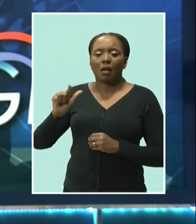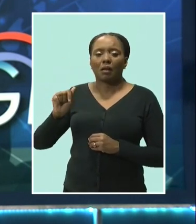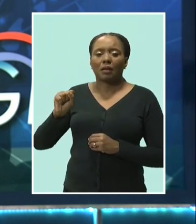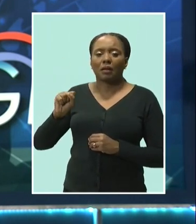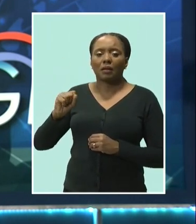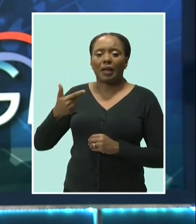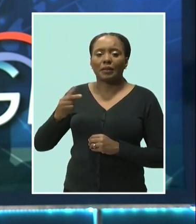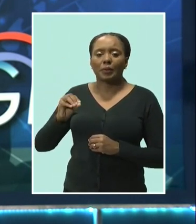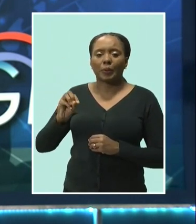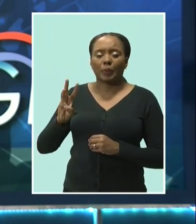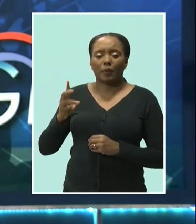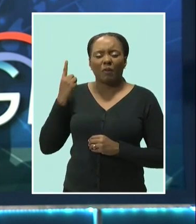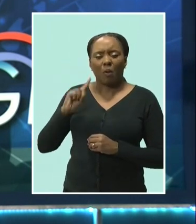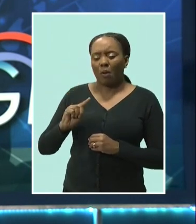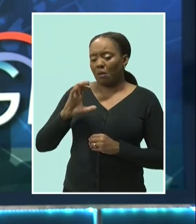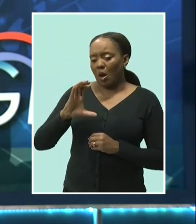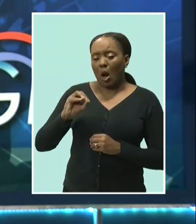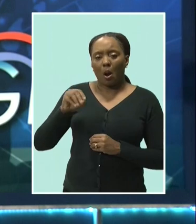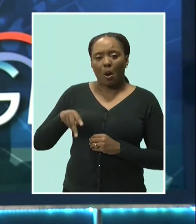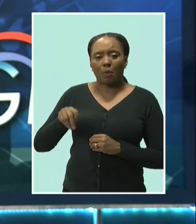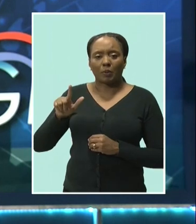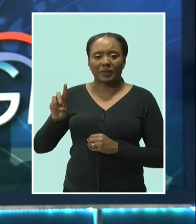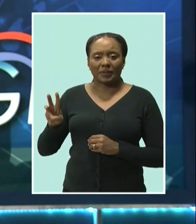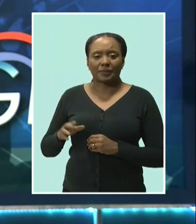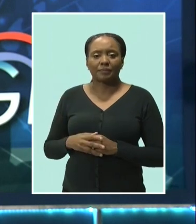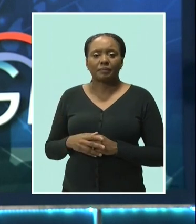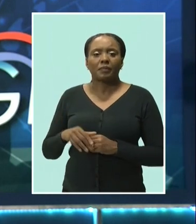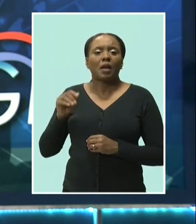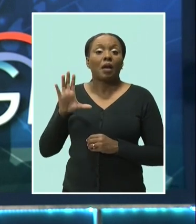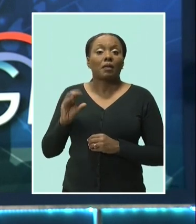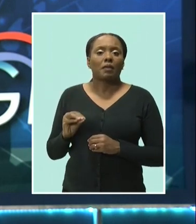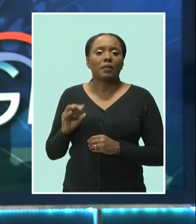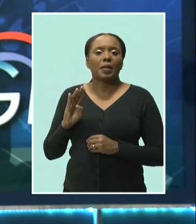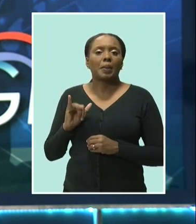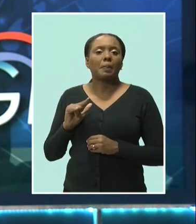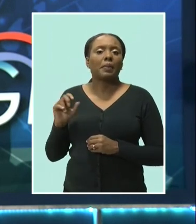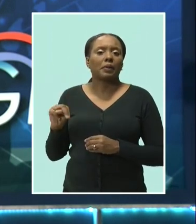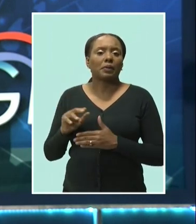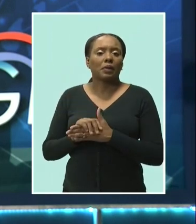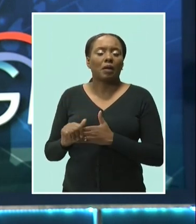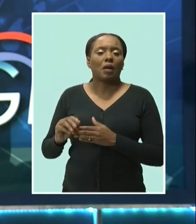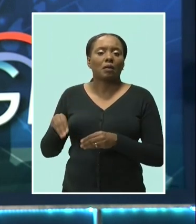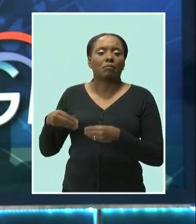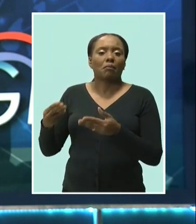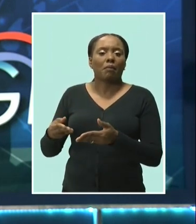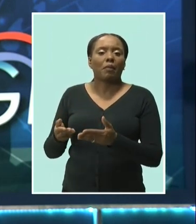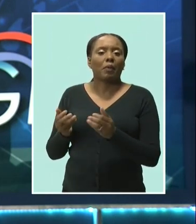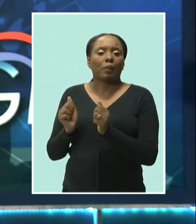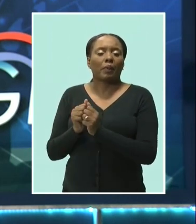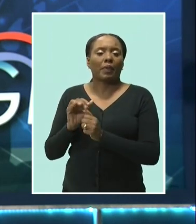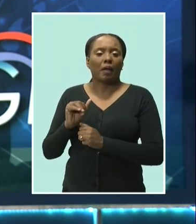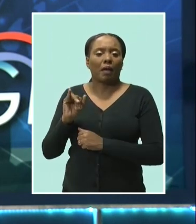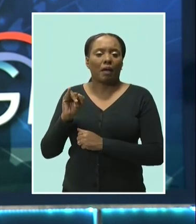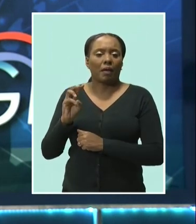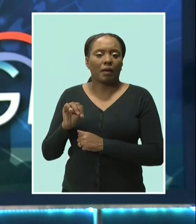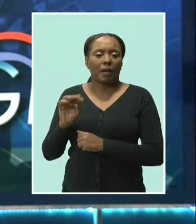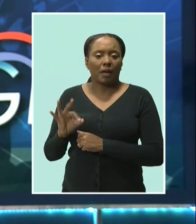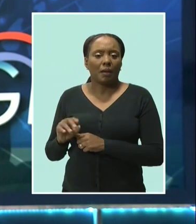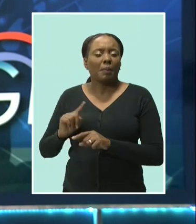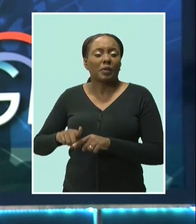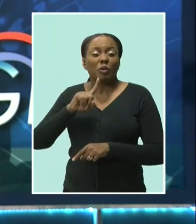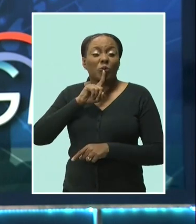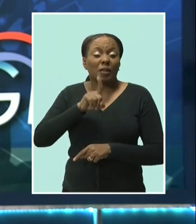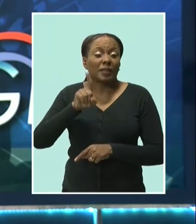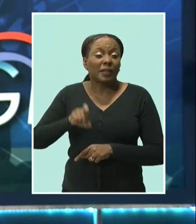some $50 billion in special drawing rights, or SDRs, has been allocated by the IMF, Minister Cattle suggests what's